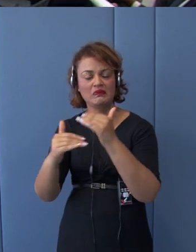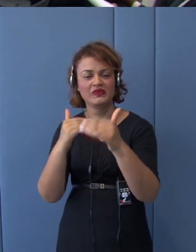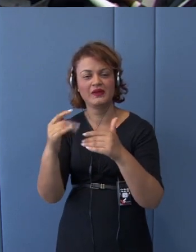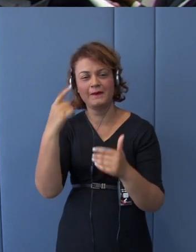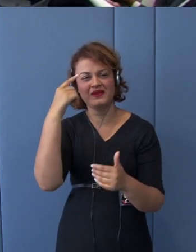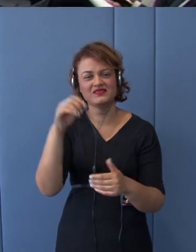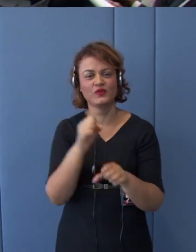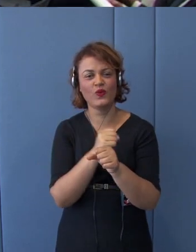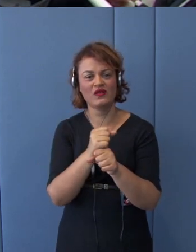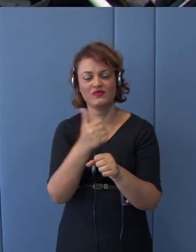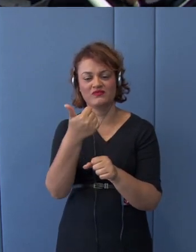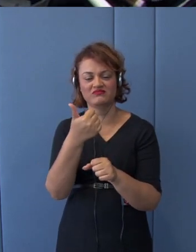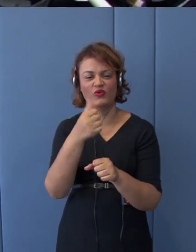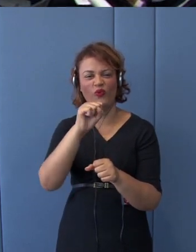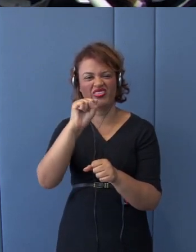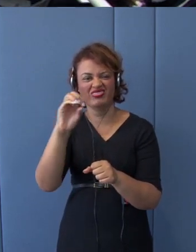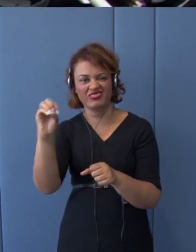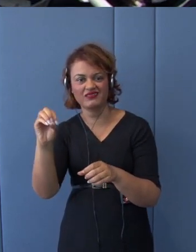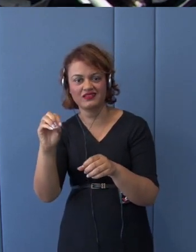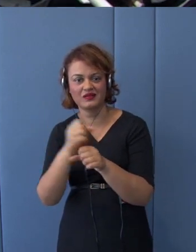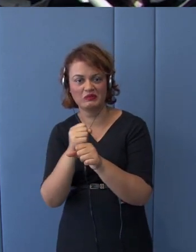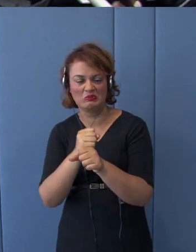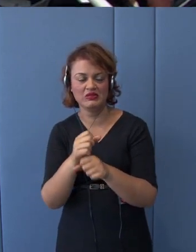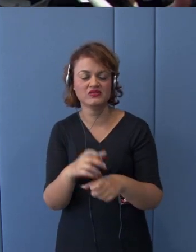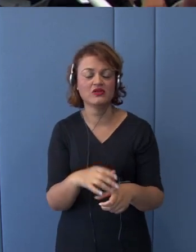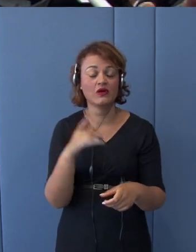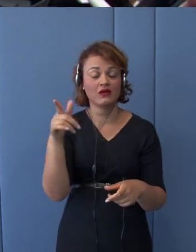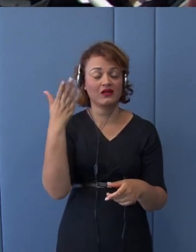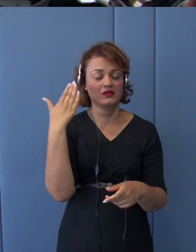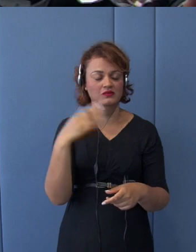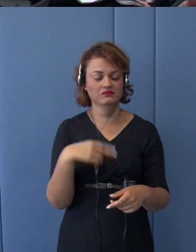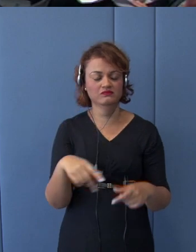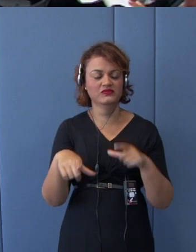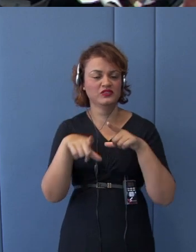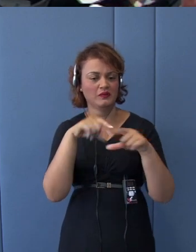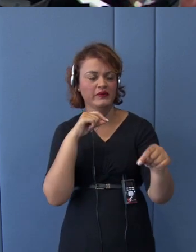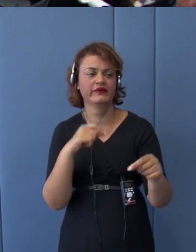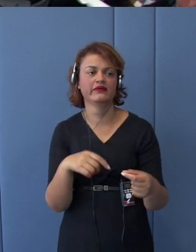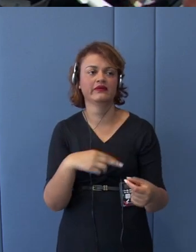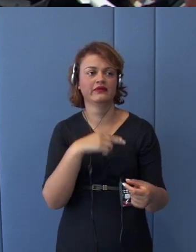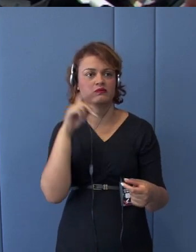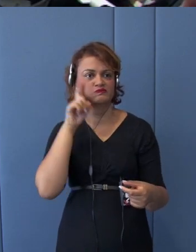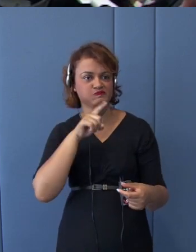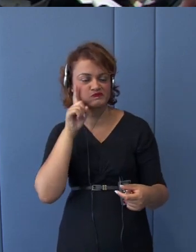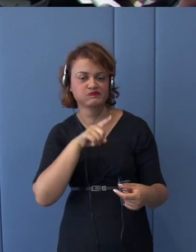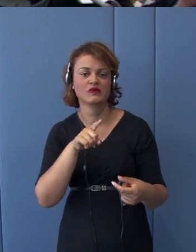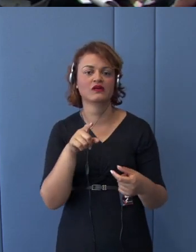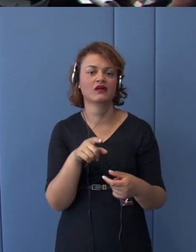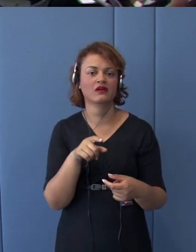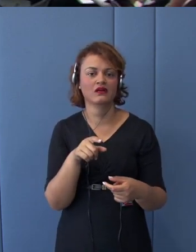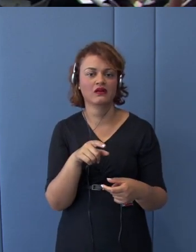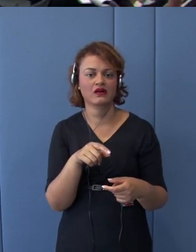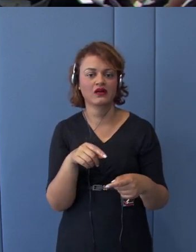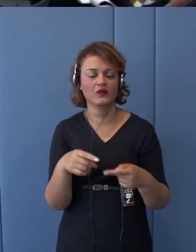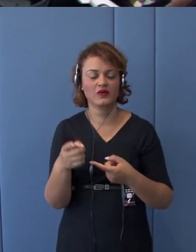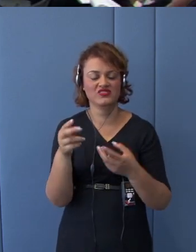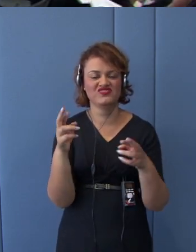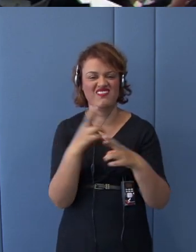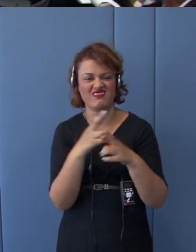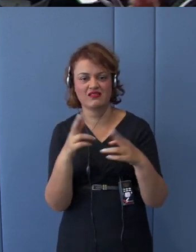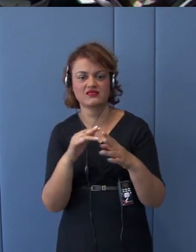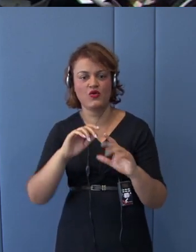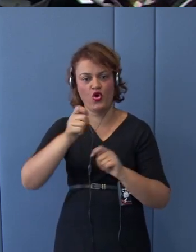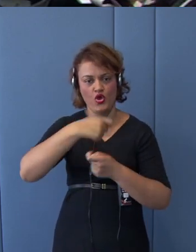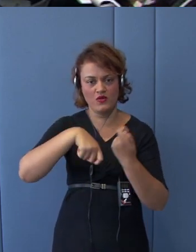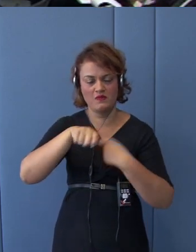at that time, you know, Japan, United States, Japan-US trade relations was in quite a